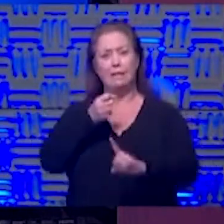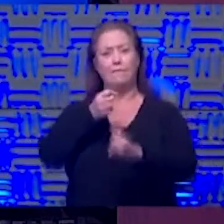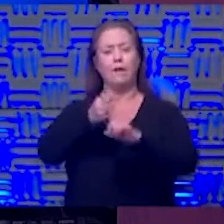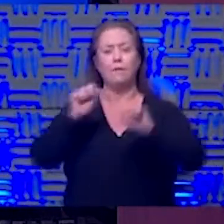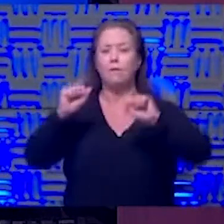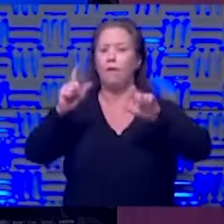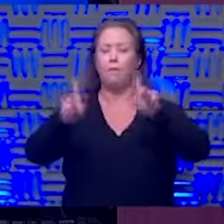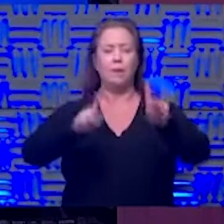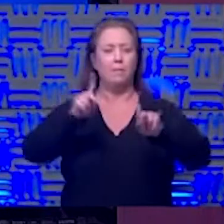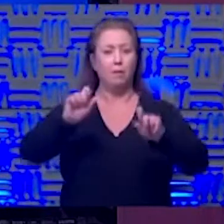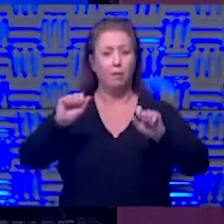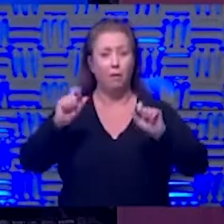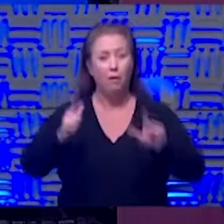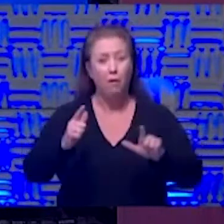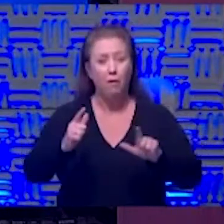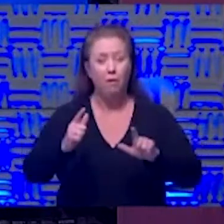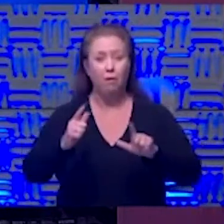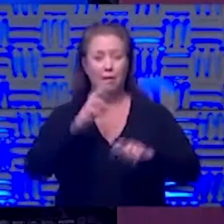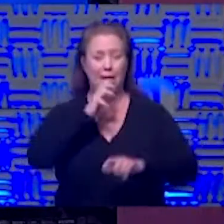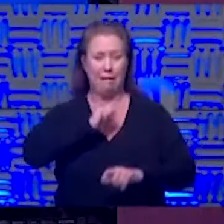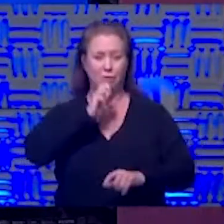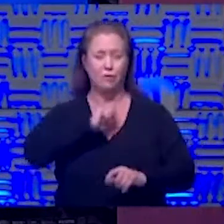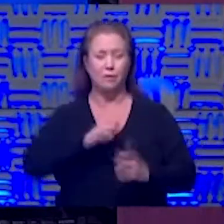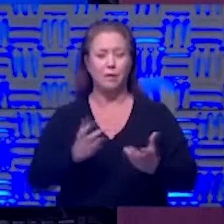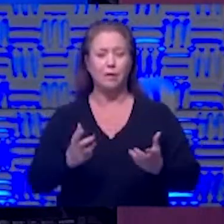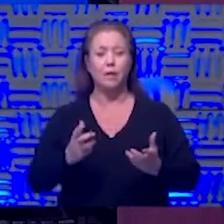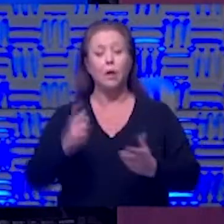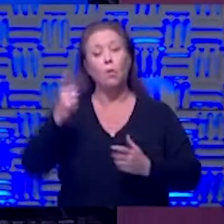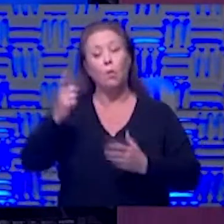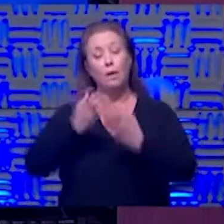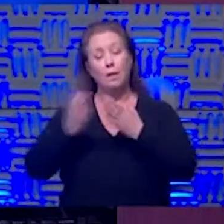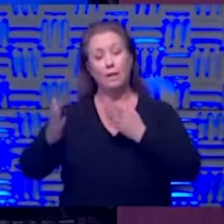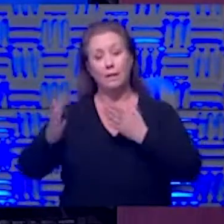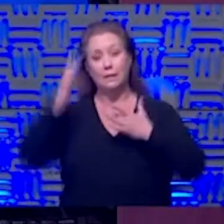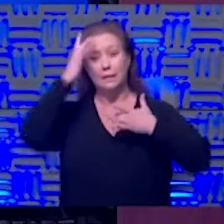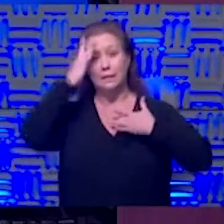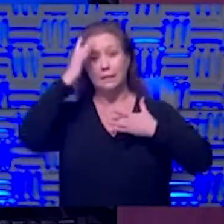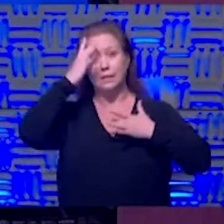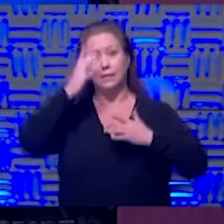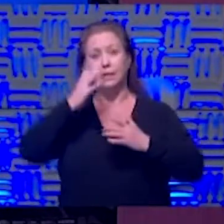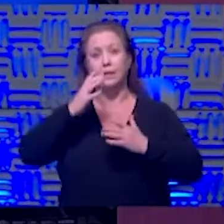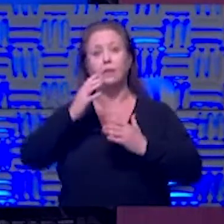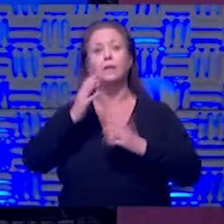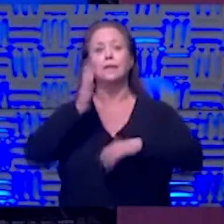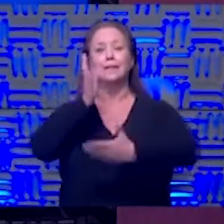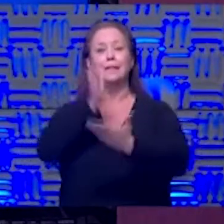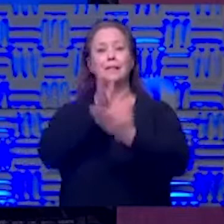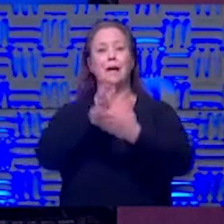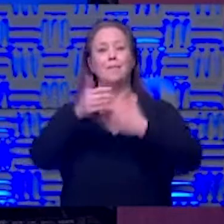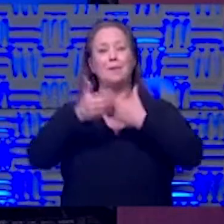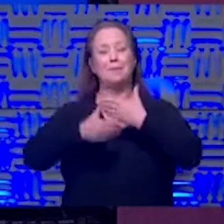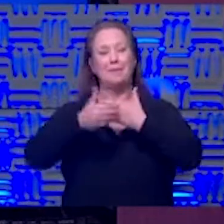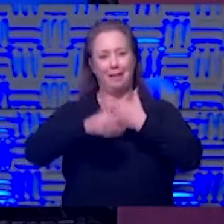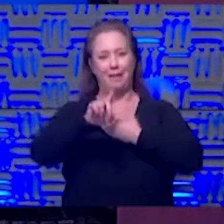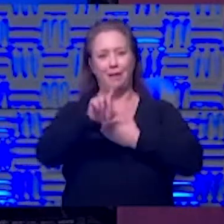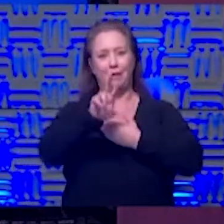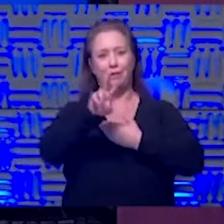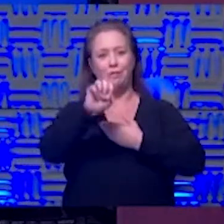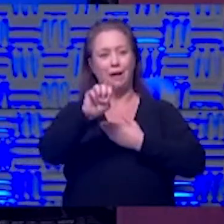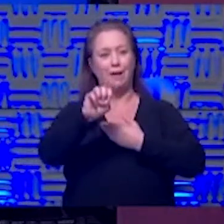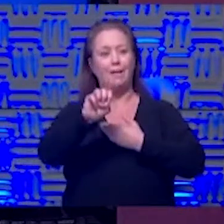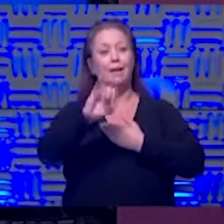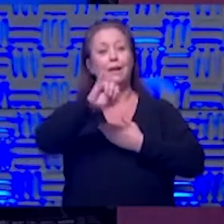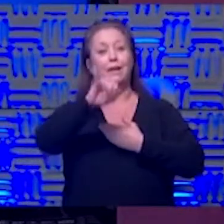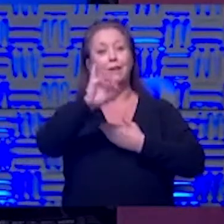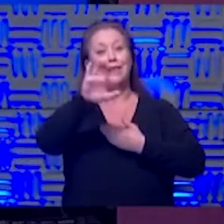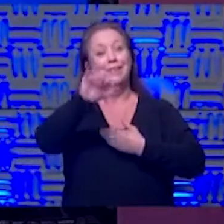people right all ages one of the things the disease did it prevented people from being able to do blood drives this morning jessica's over